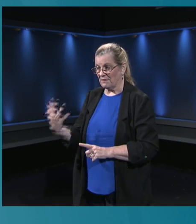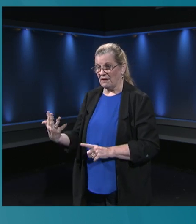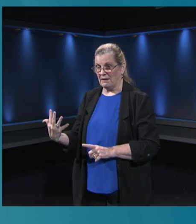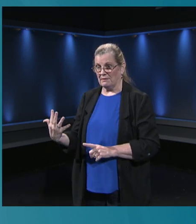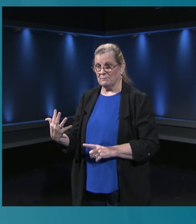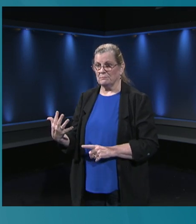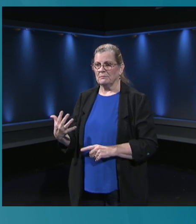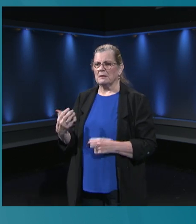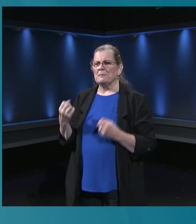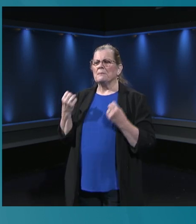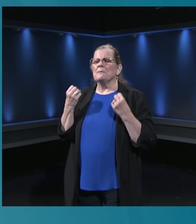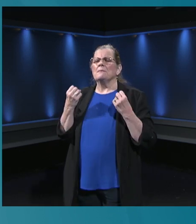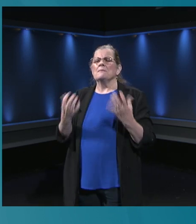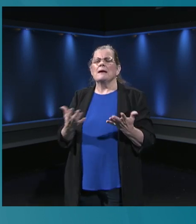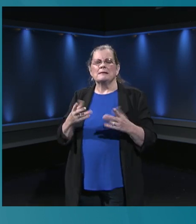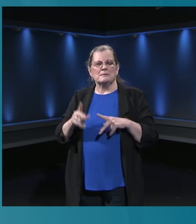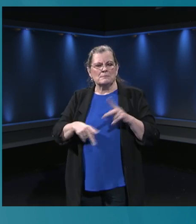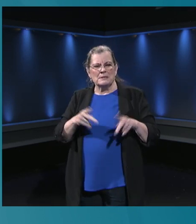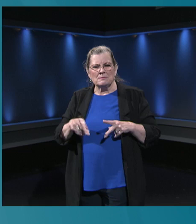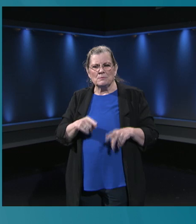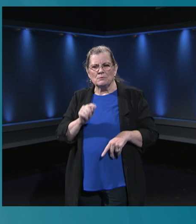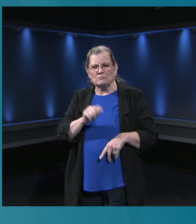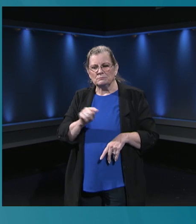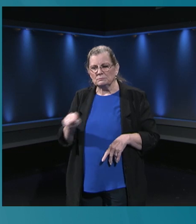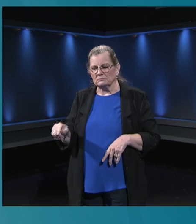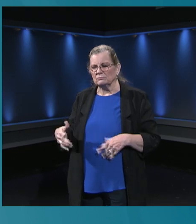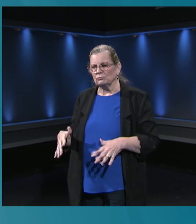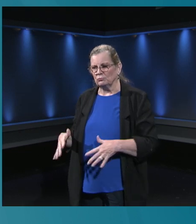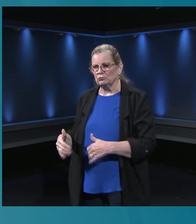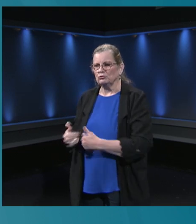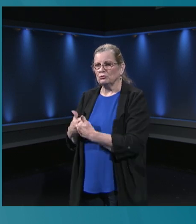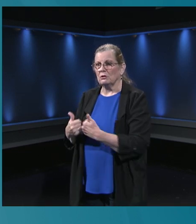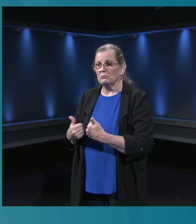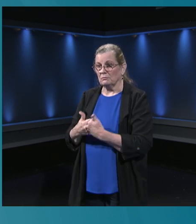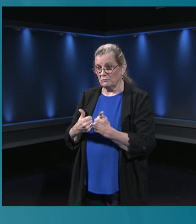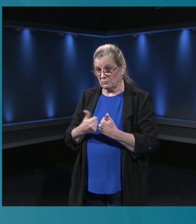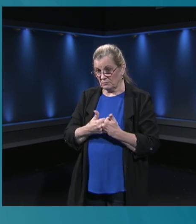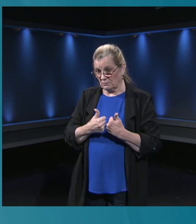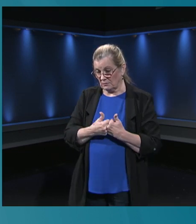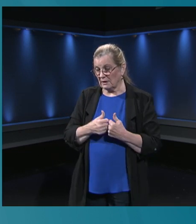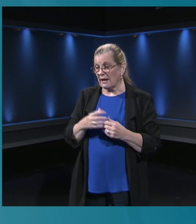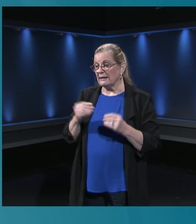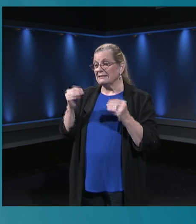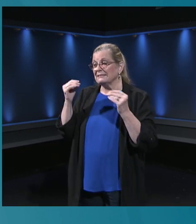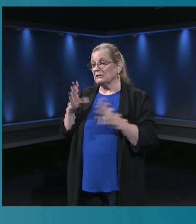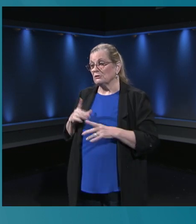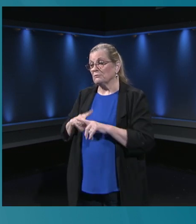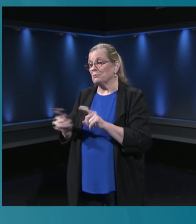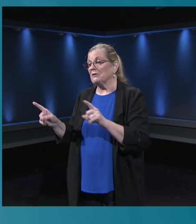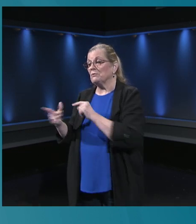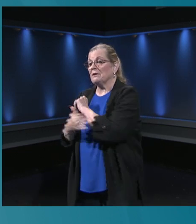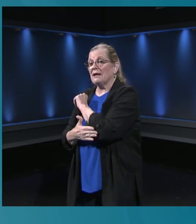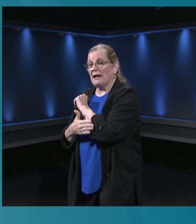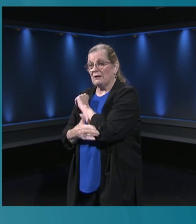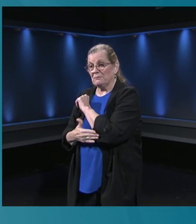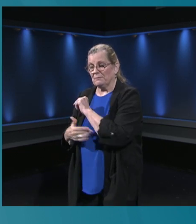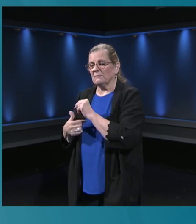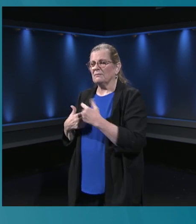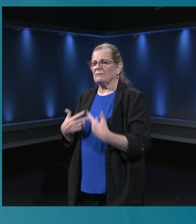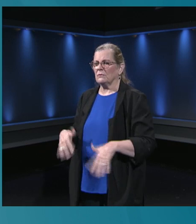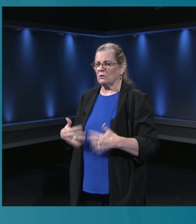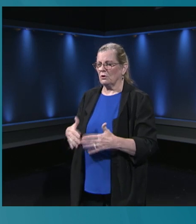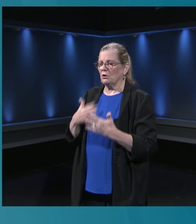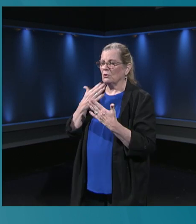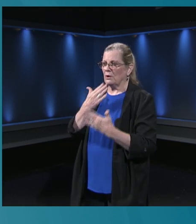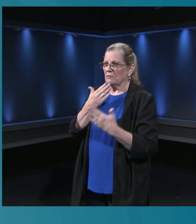facing as we navigate this pandemic. I'm a teacher in another county and state, and I'm grateful for the diligent amount of work, perseverance,